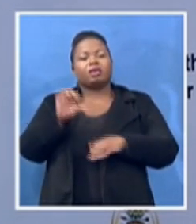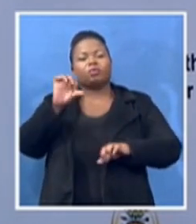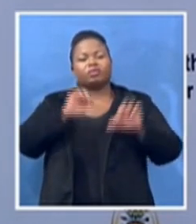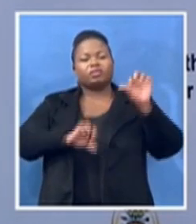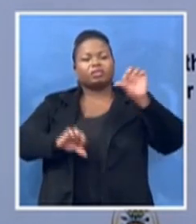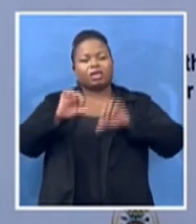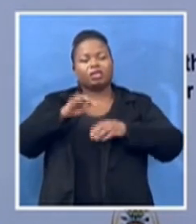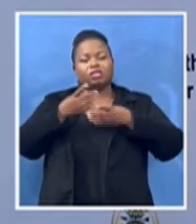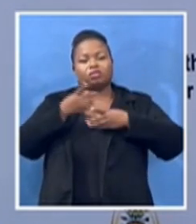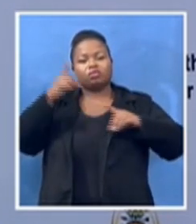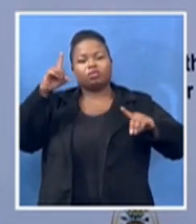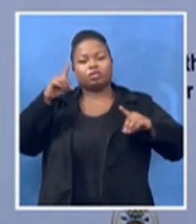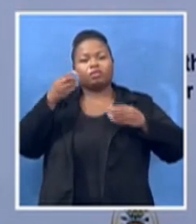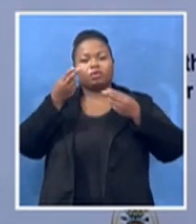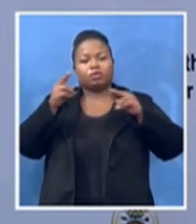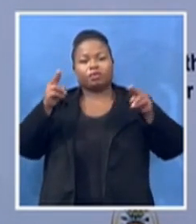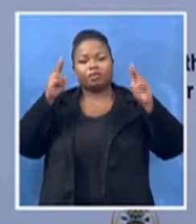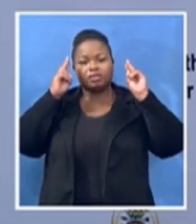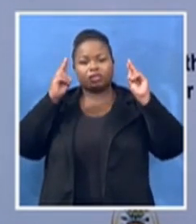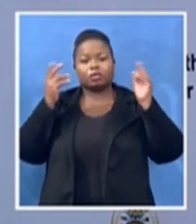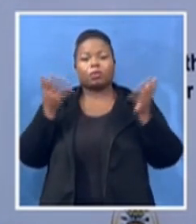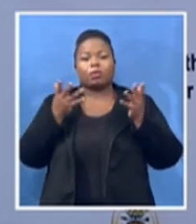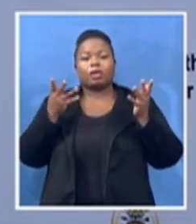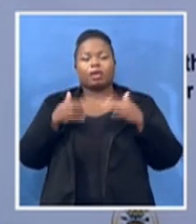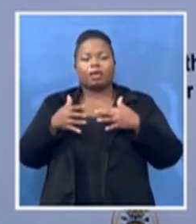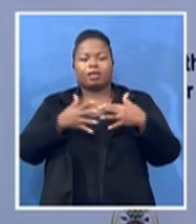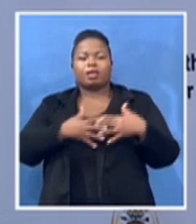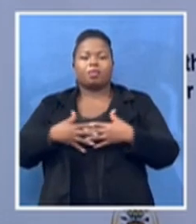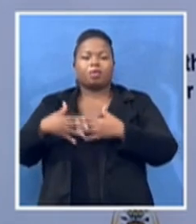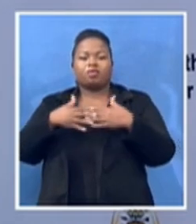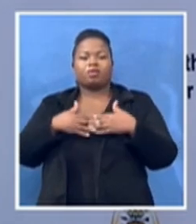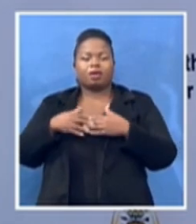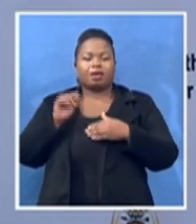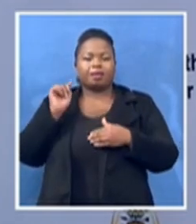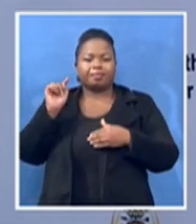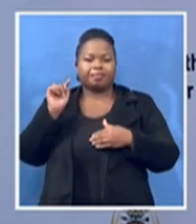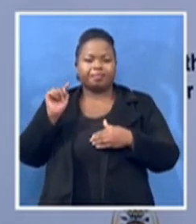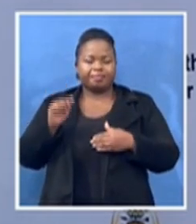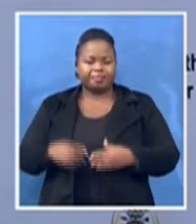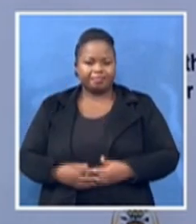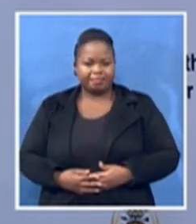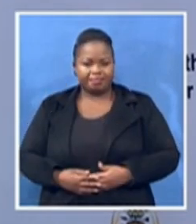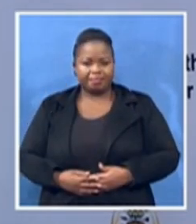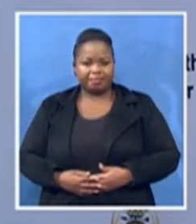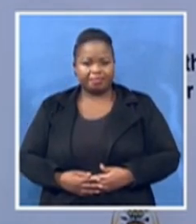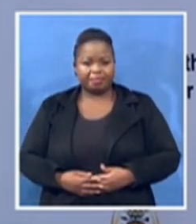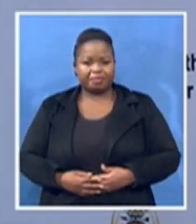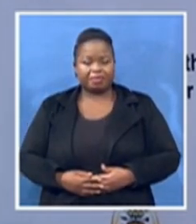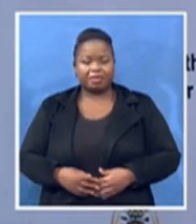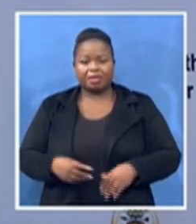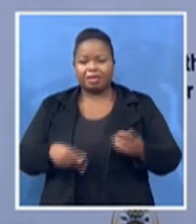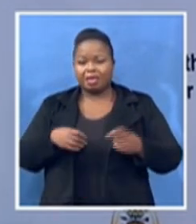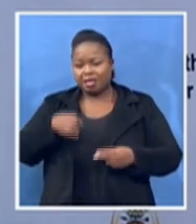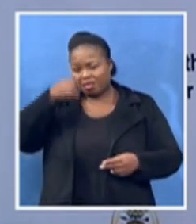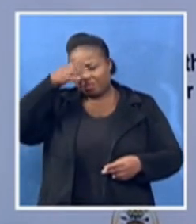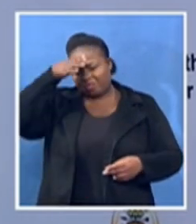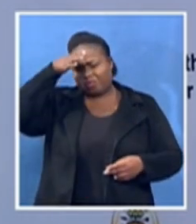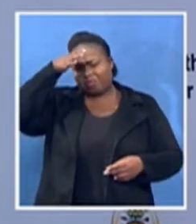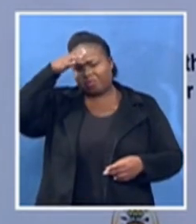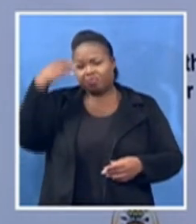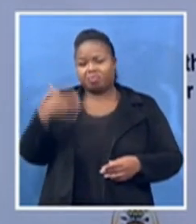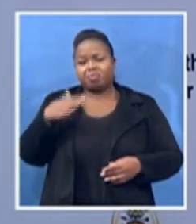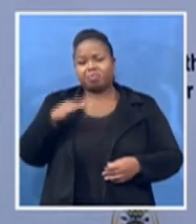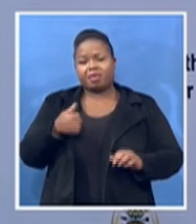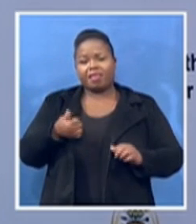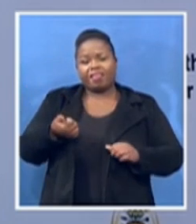of America. Like. Outsmarting even her own oppressors and men of